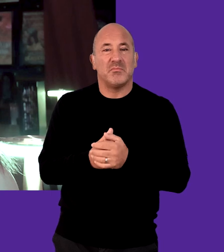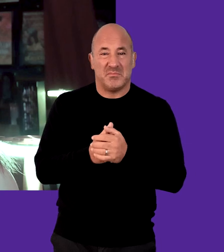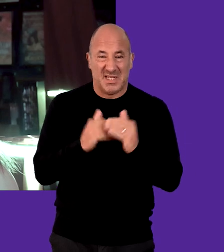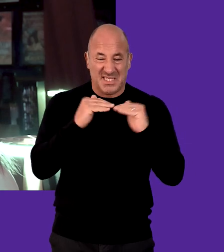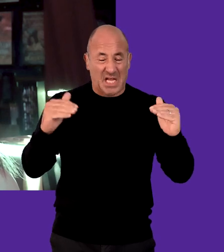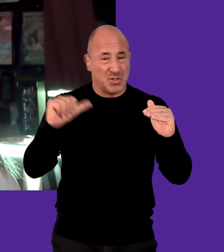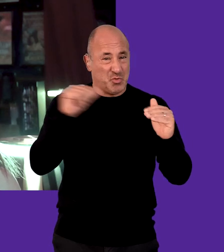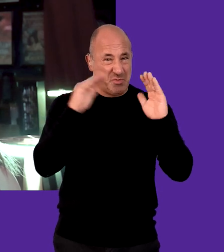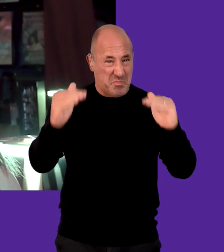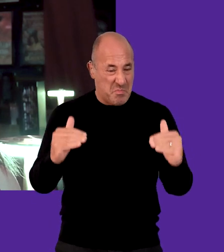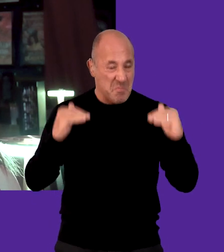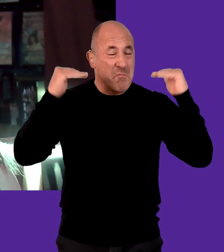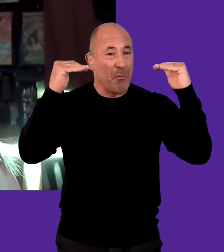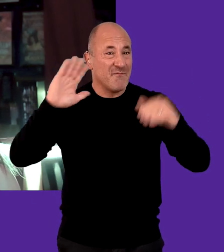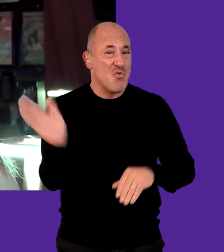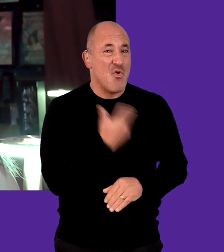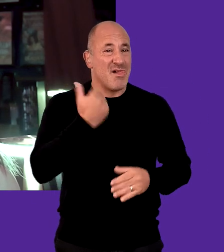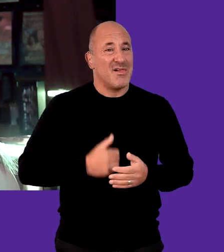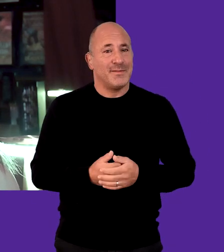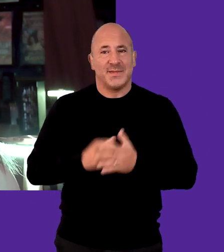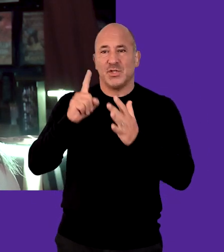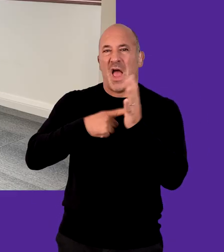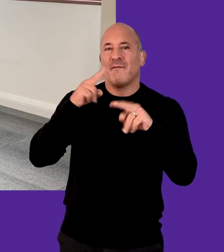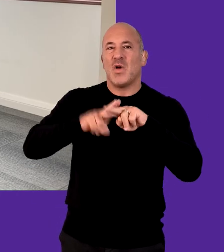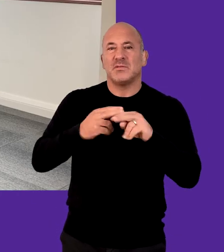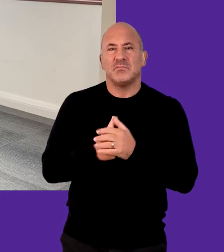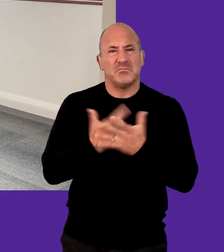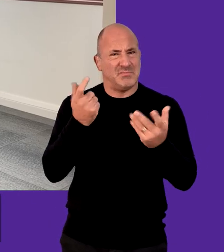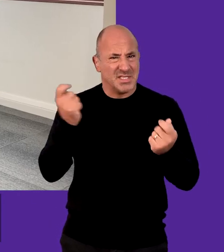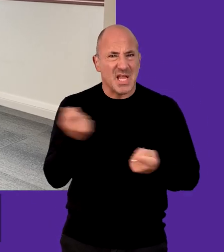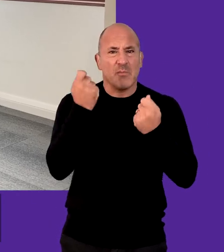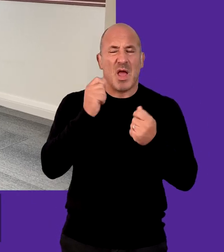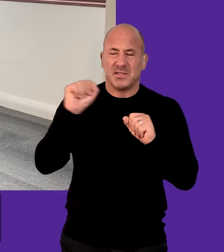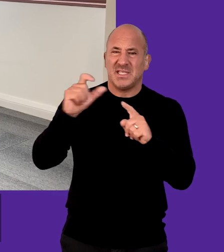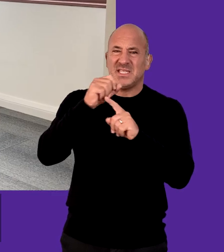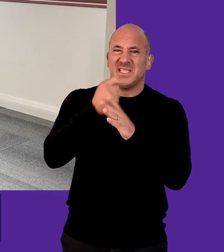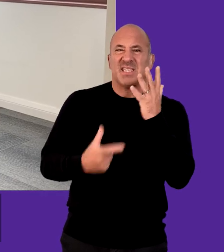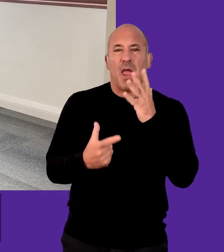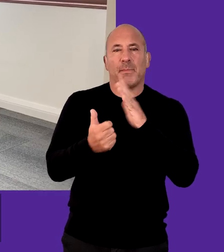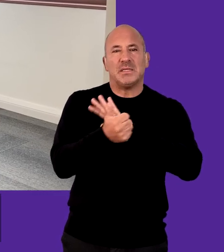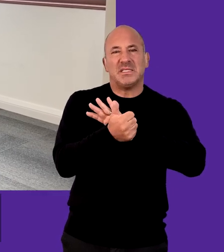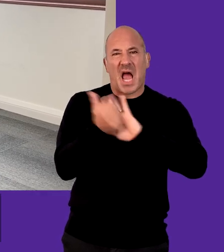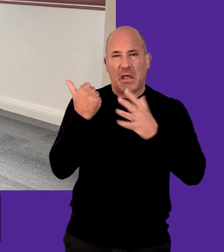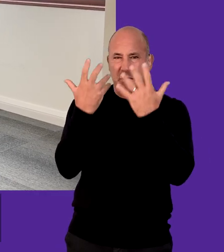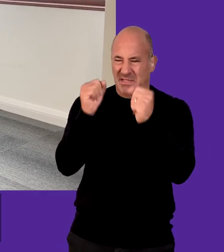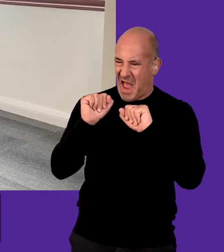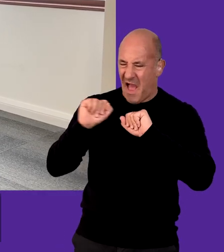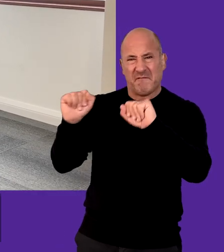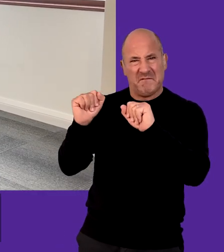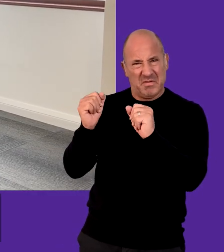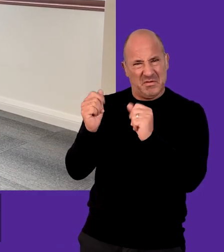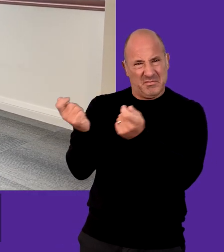Realena You should set high standards for everyone Jay Francis So celebrate what disabled